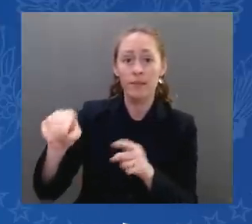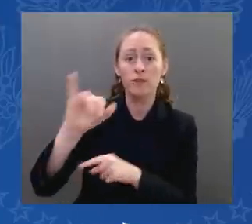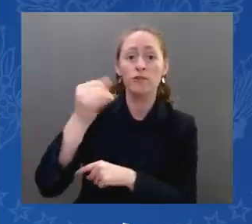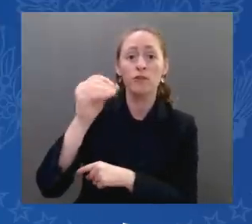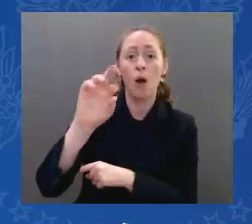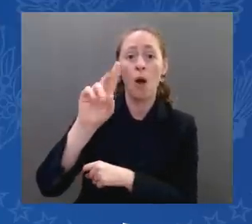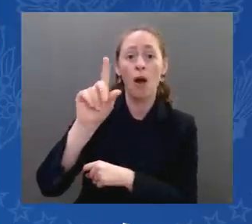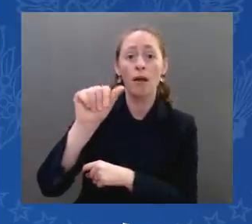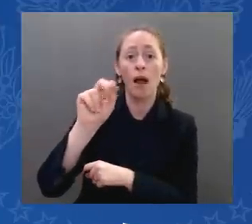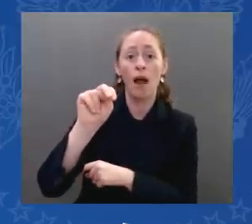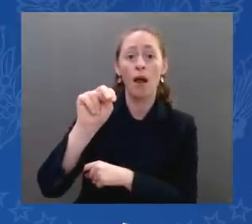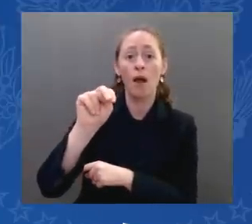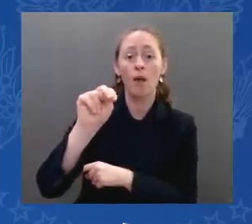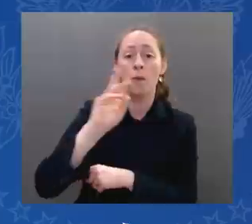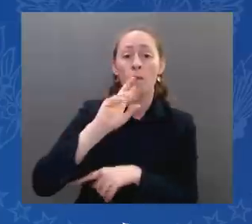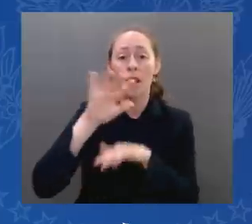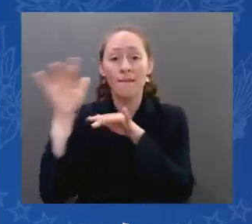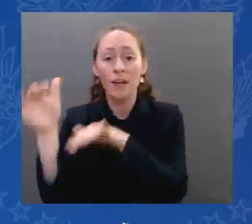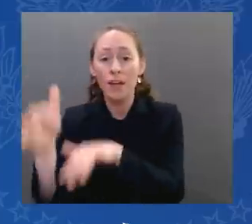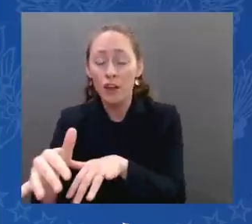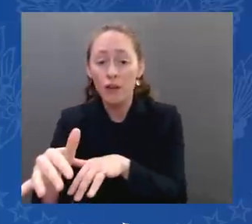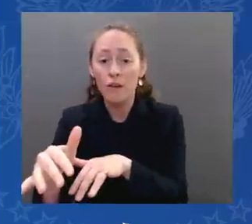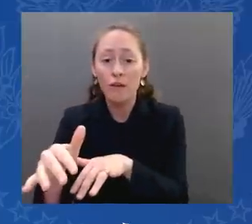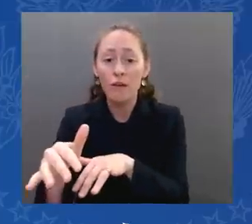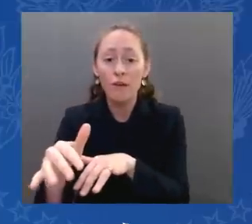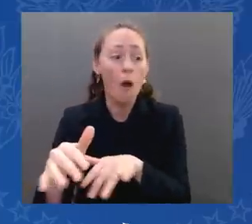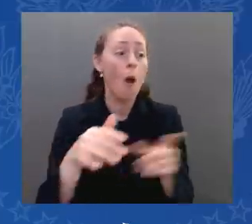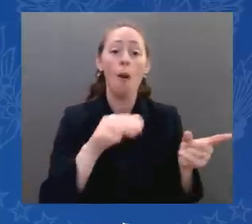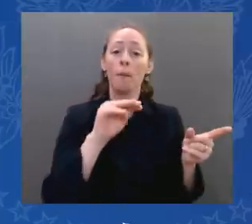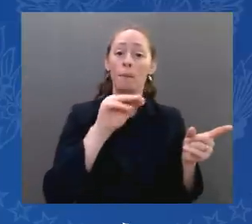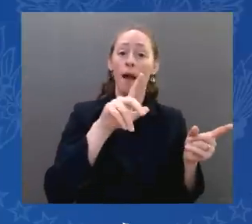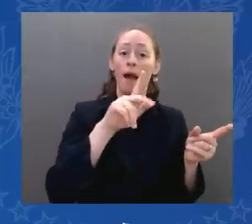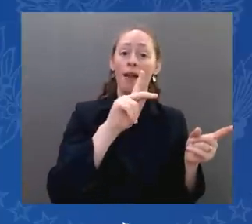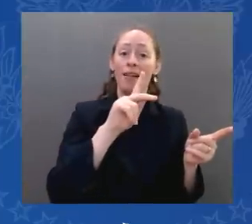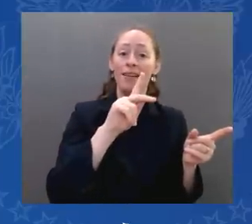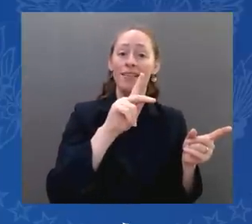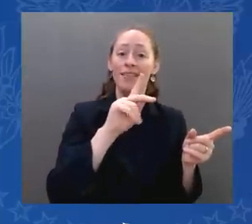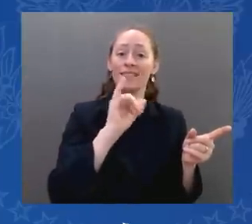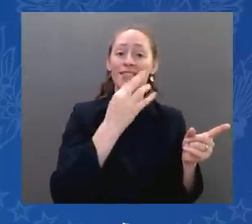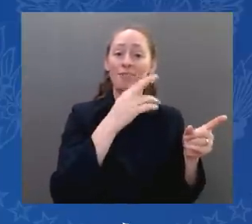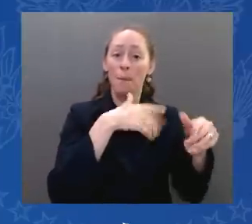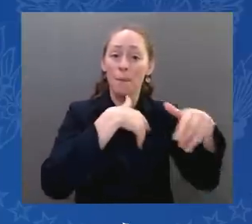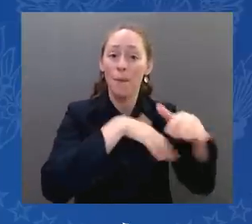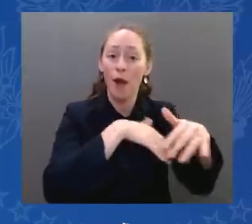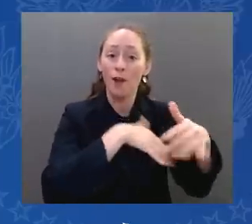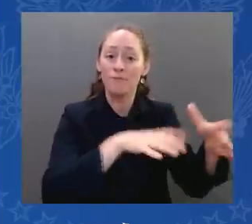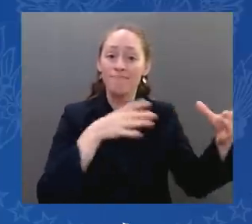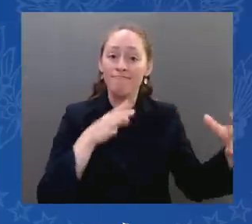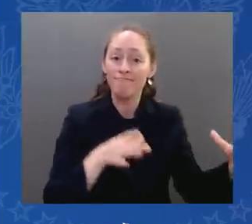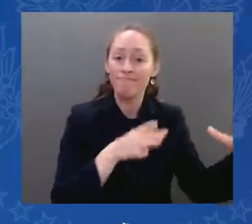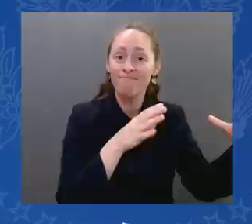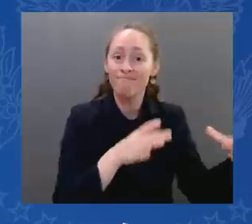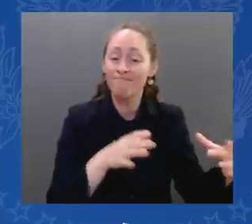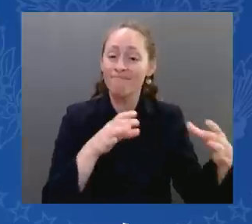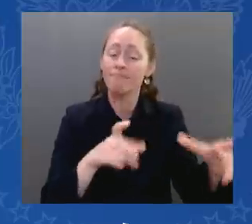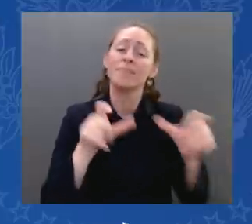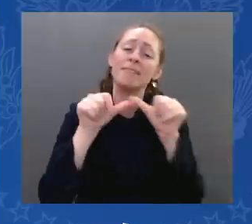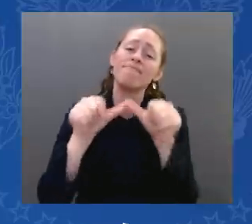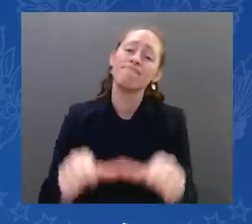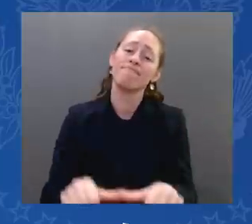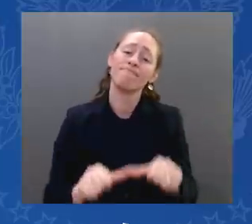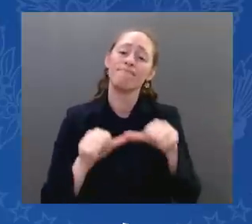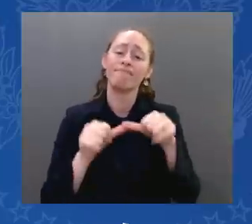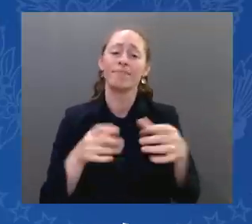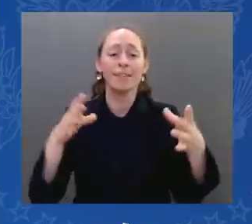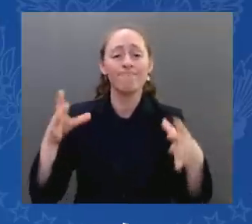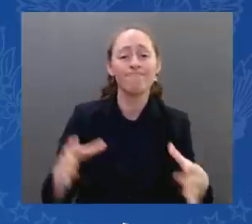pray for you. You must march fearlessly towards the river. This past year, with